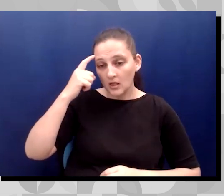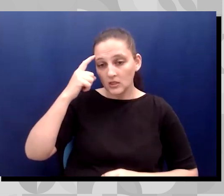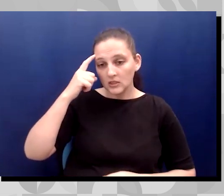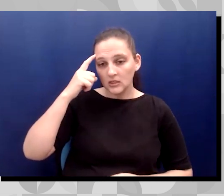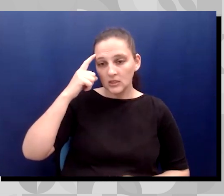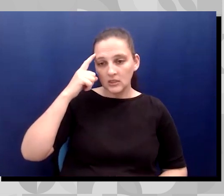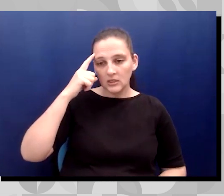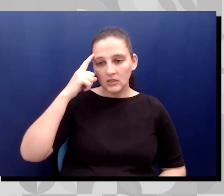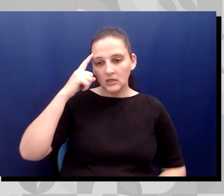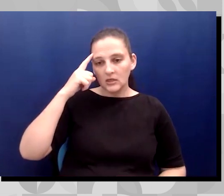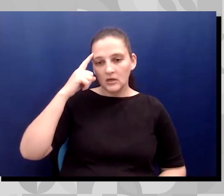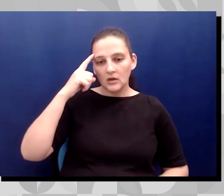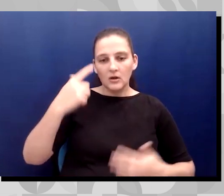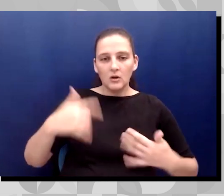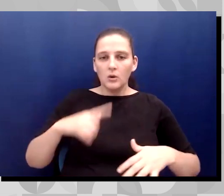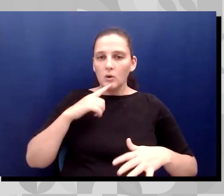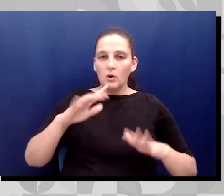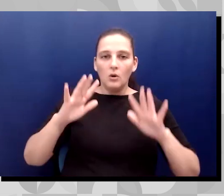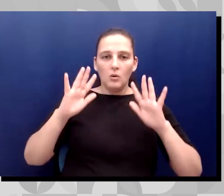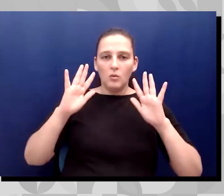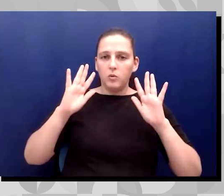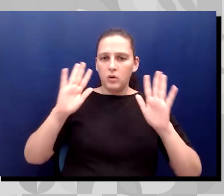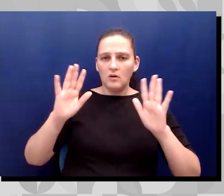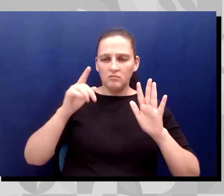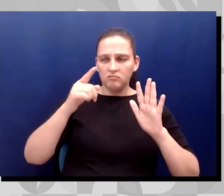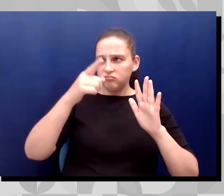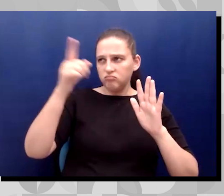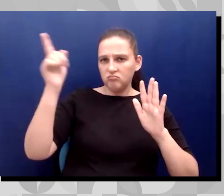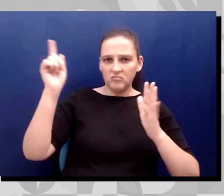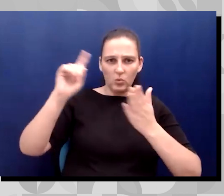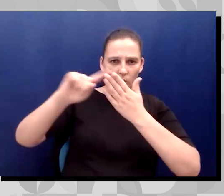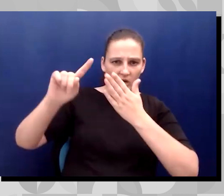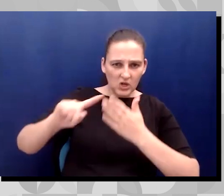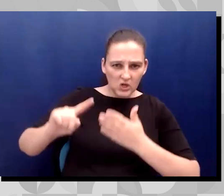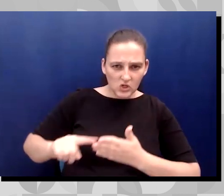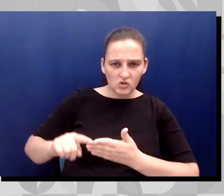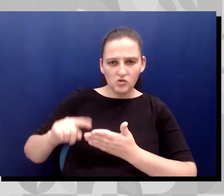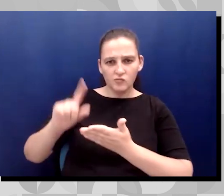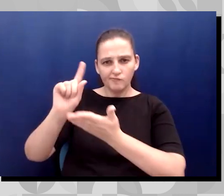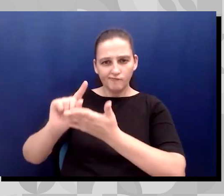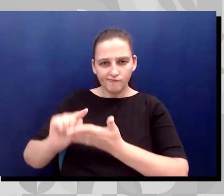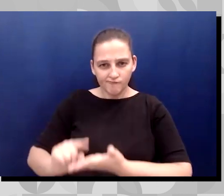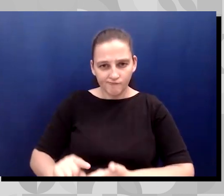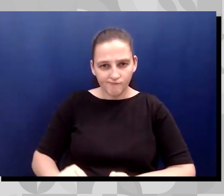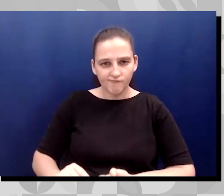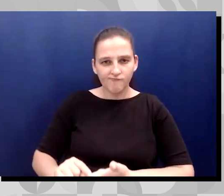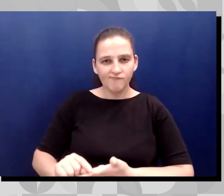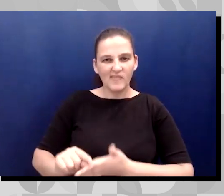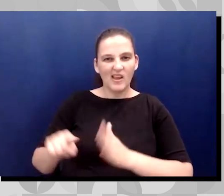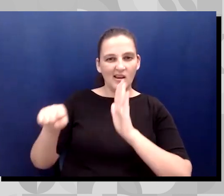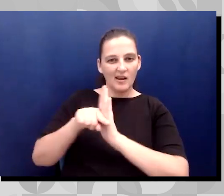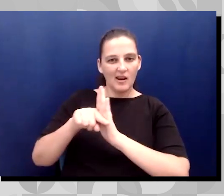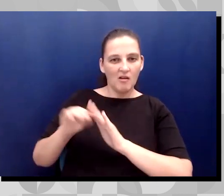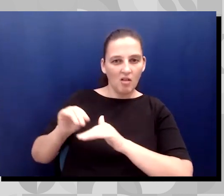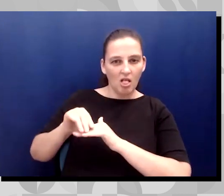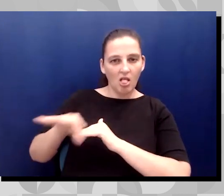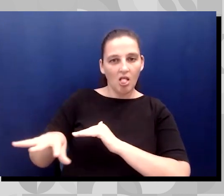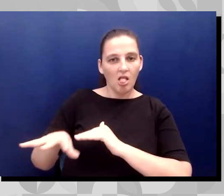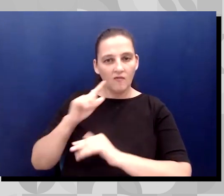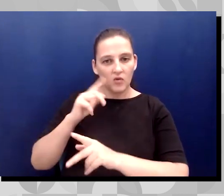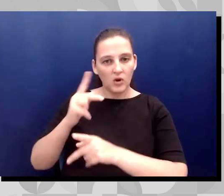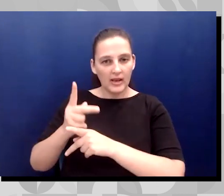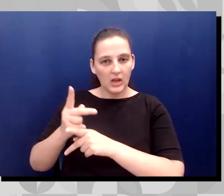researched body of literature of the negative impacts of being a caregiver. Um, people who are, they live with